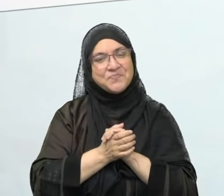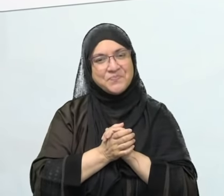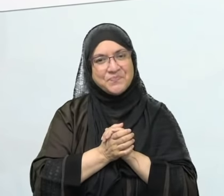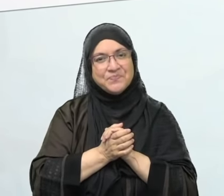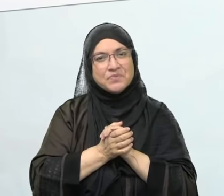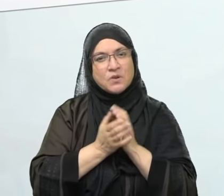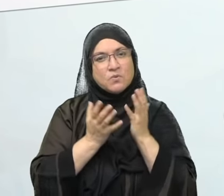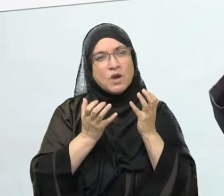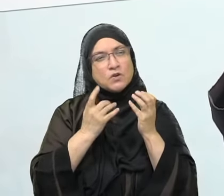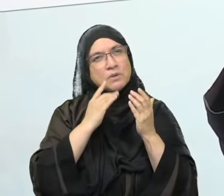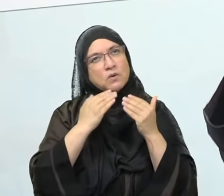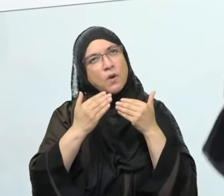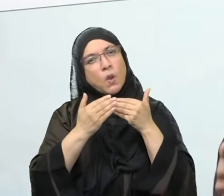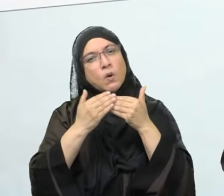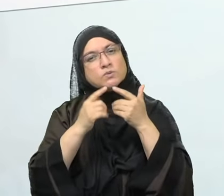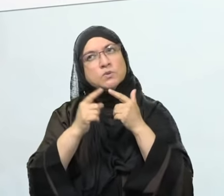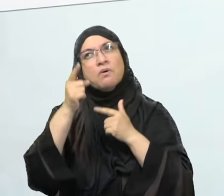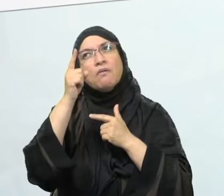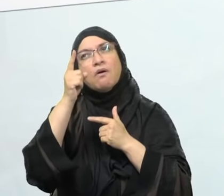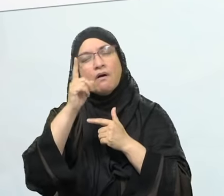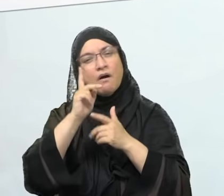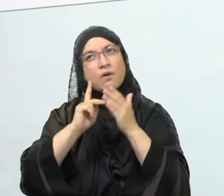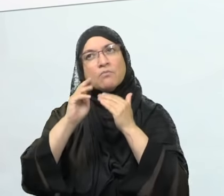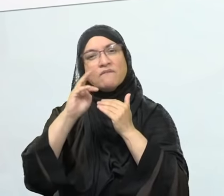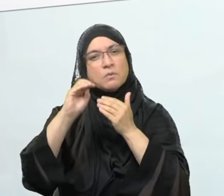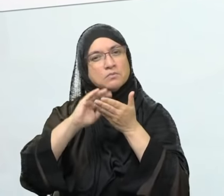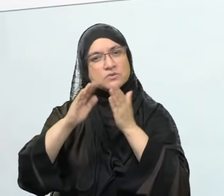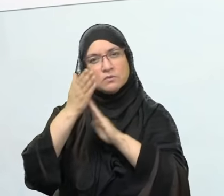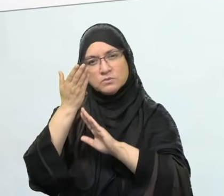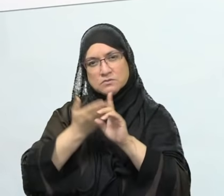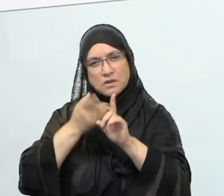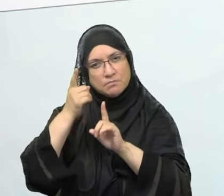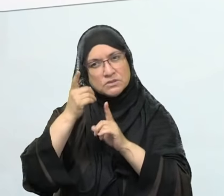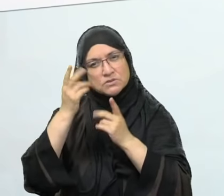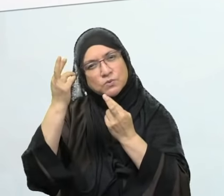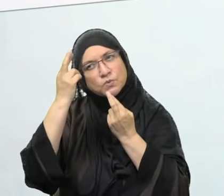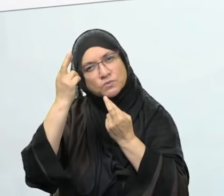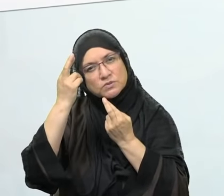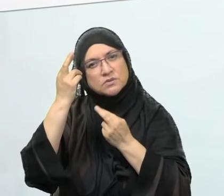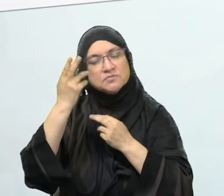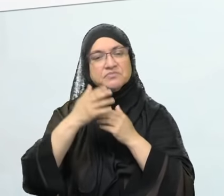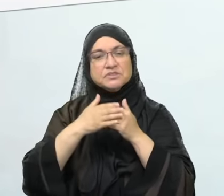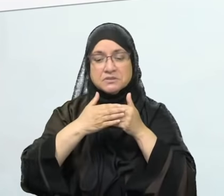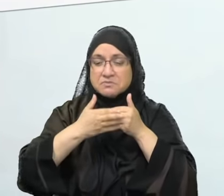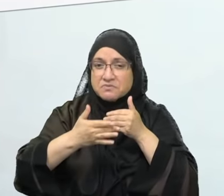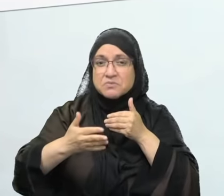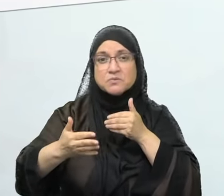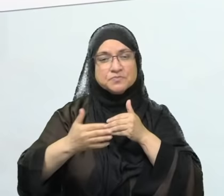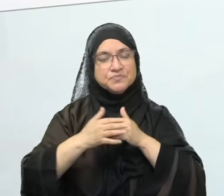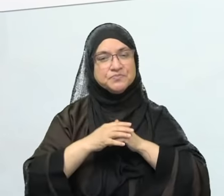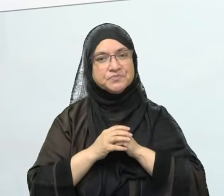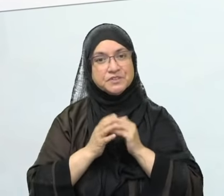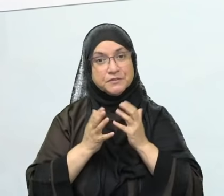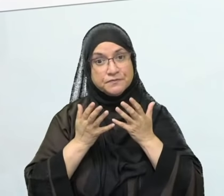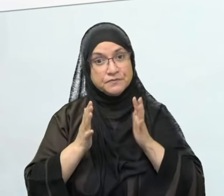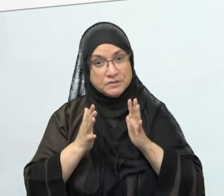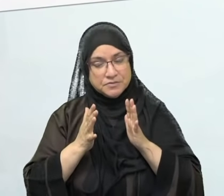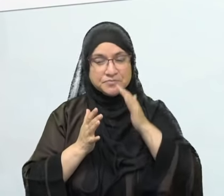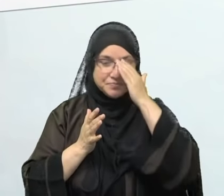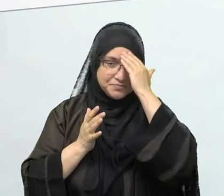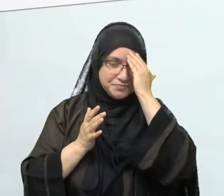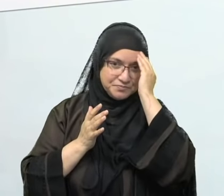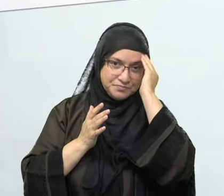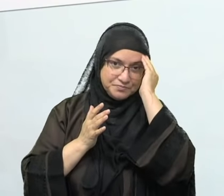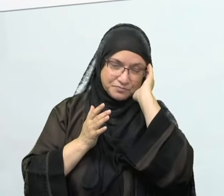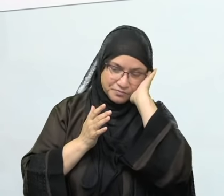in this life and in closeness to him in the hereafter and in Jannat al-Firdaus. Allahumma ameen. So we're talking about that. Scrutinize the